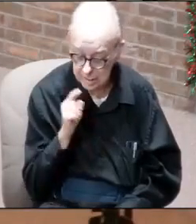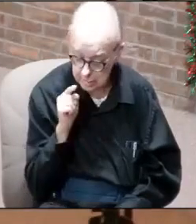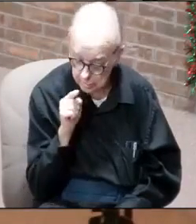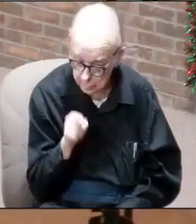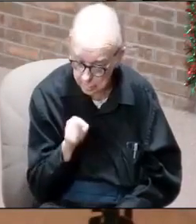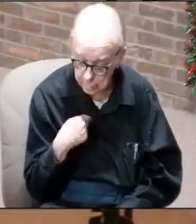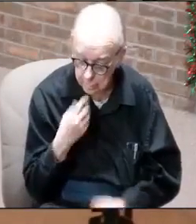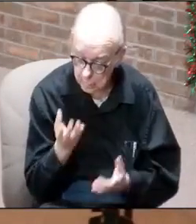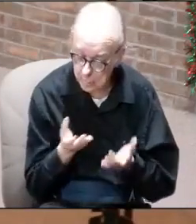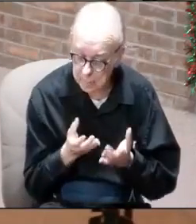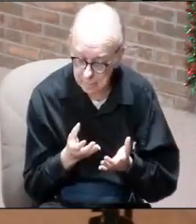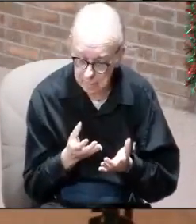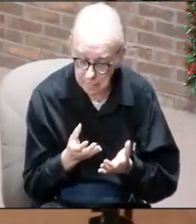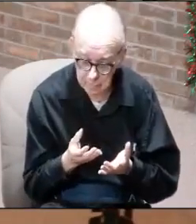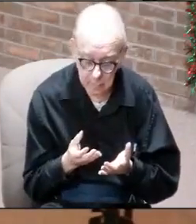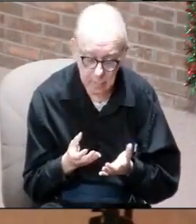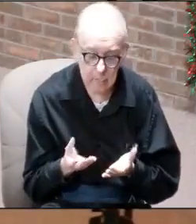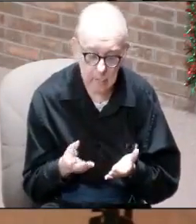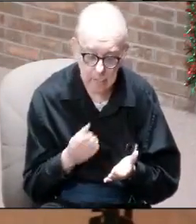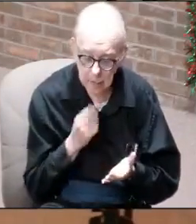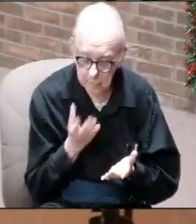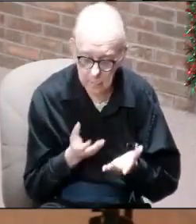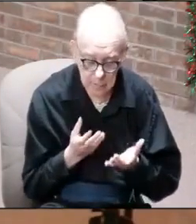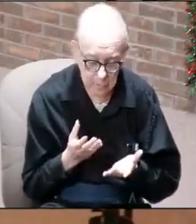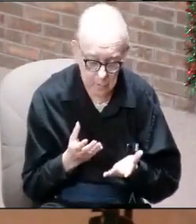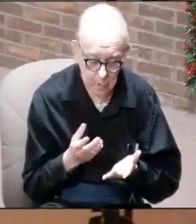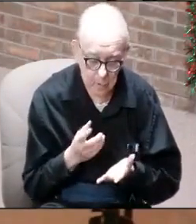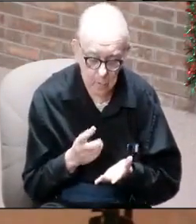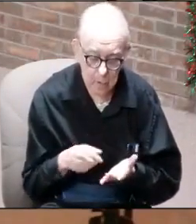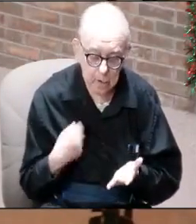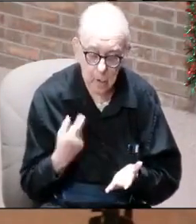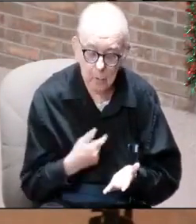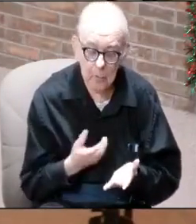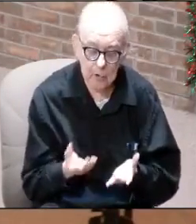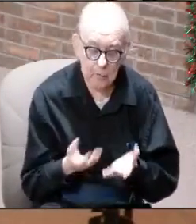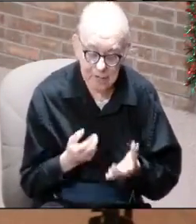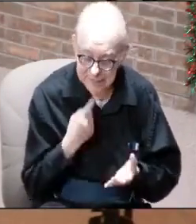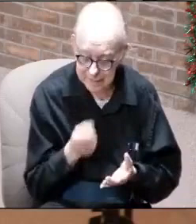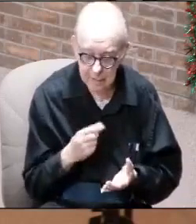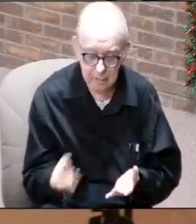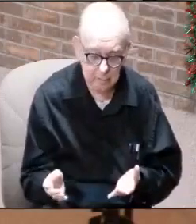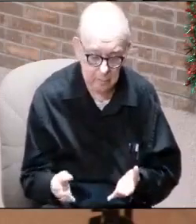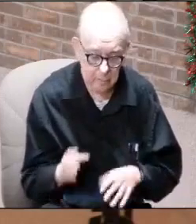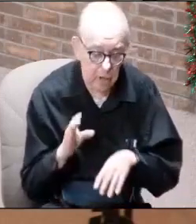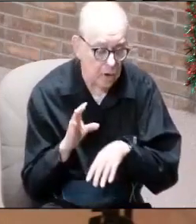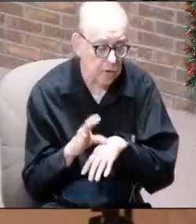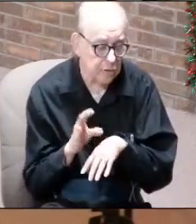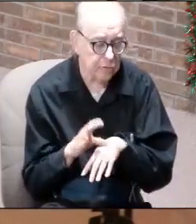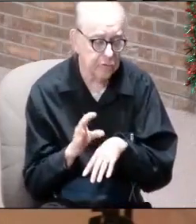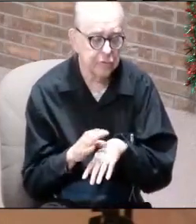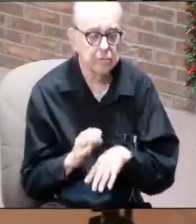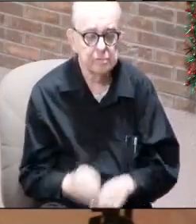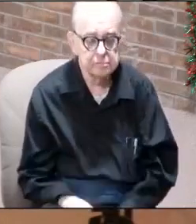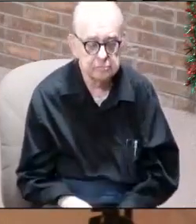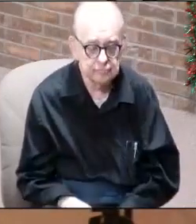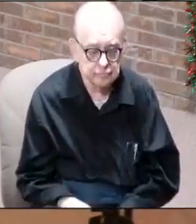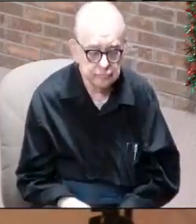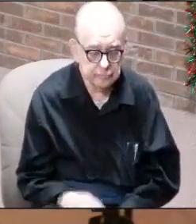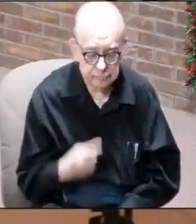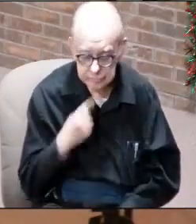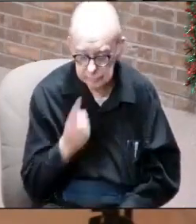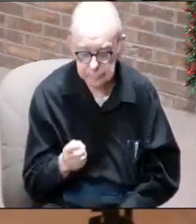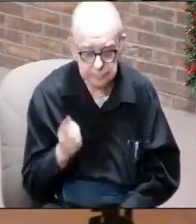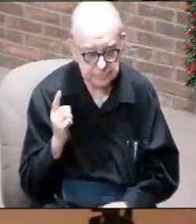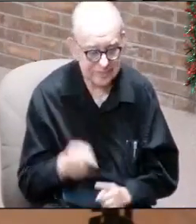you want. or not what you want, what we want to tell you. Churches were